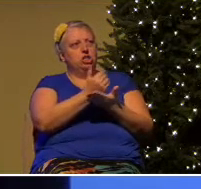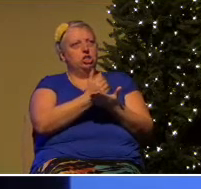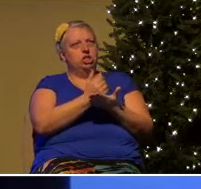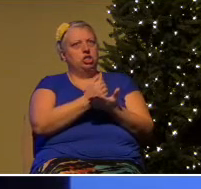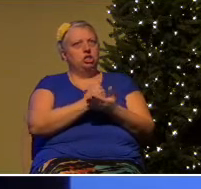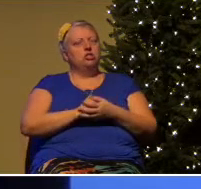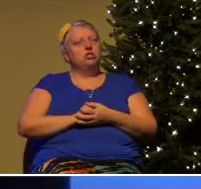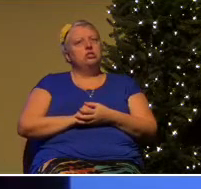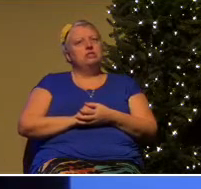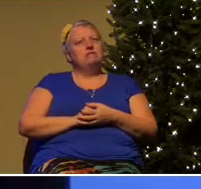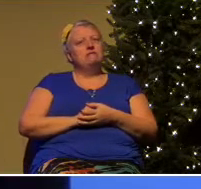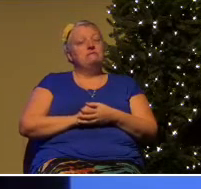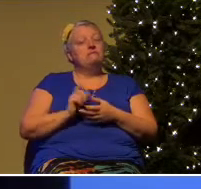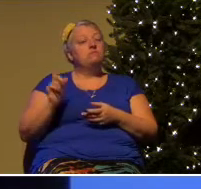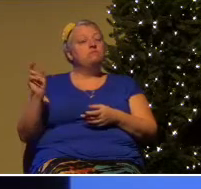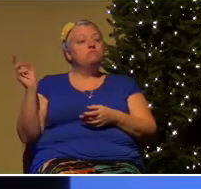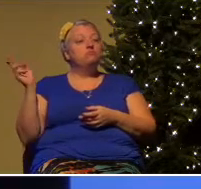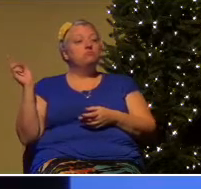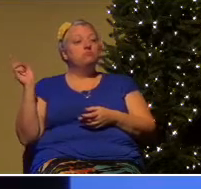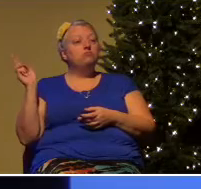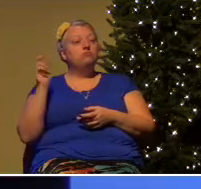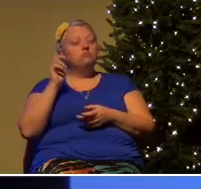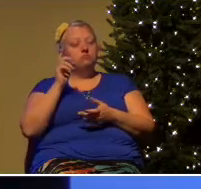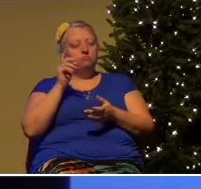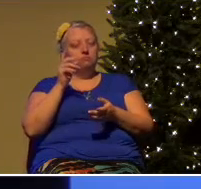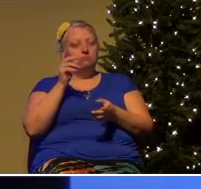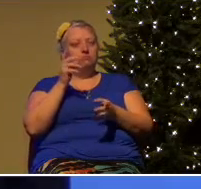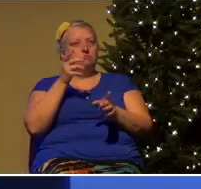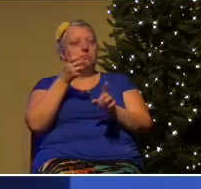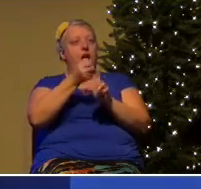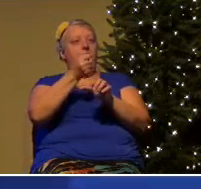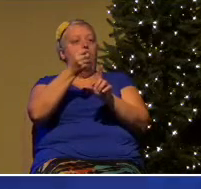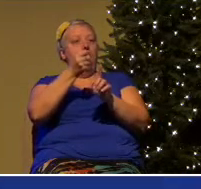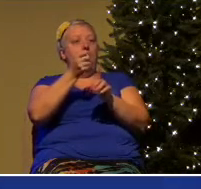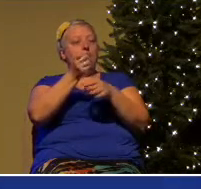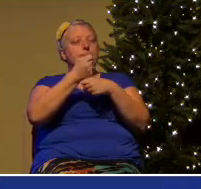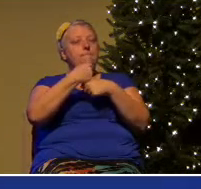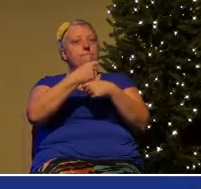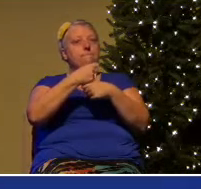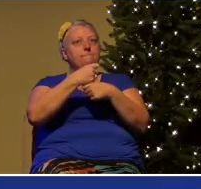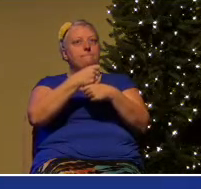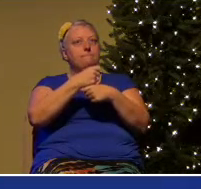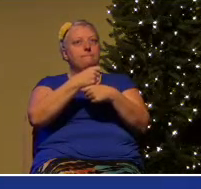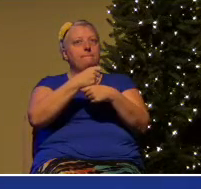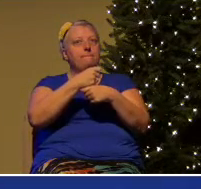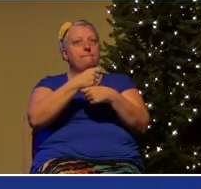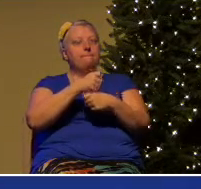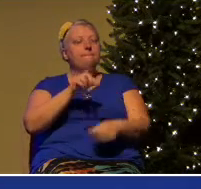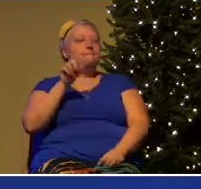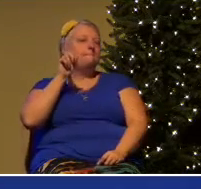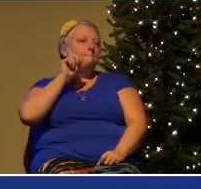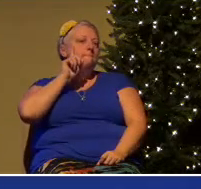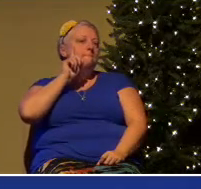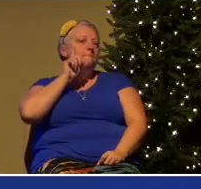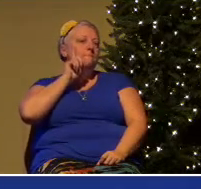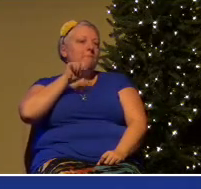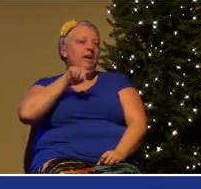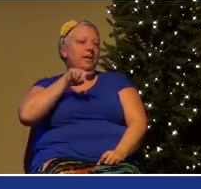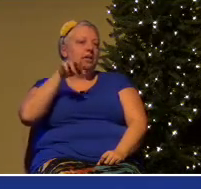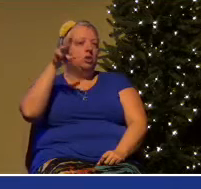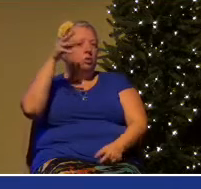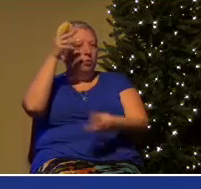hit upon was creating what is known as fake news.